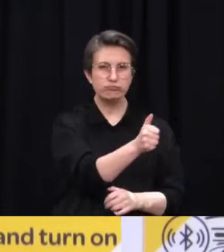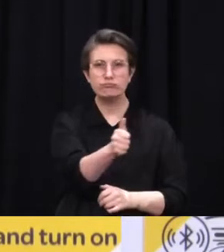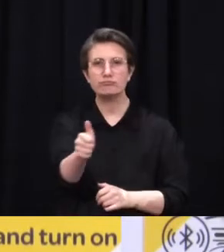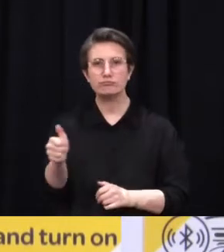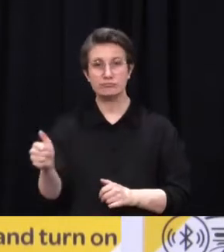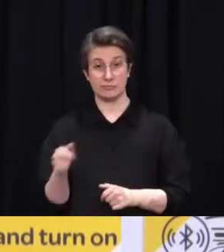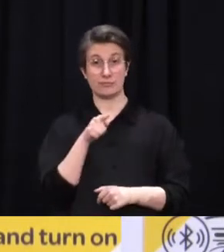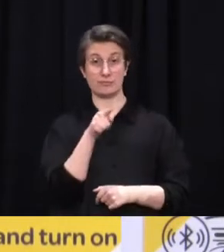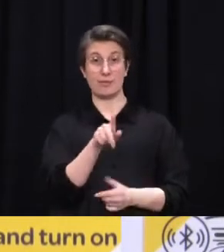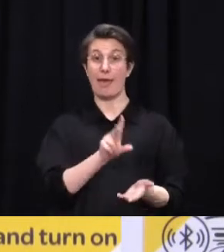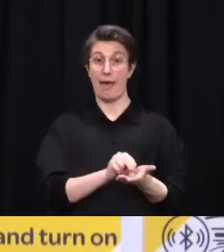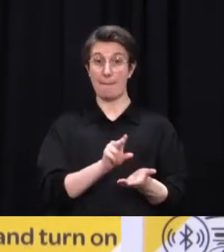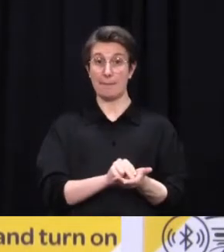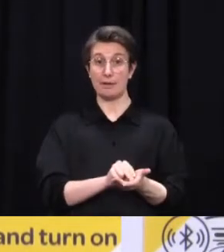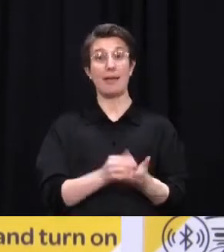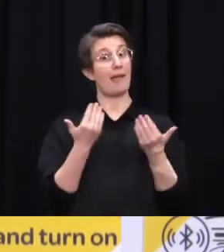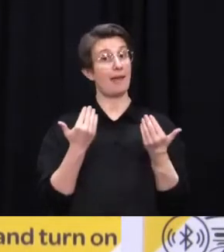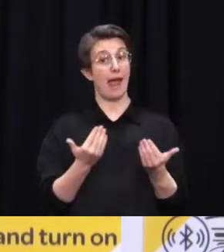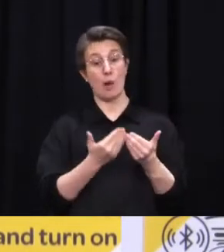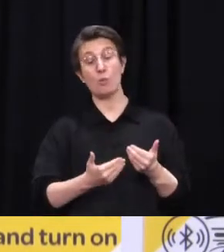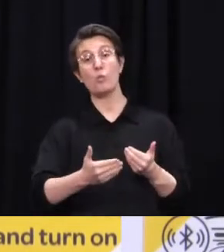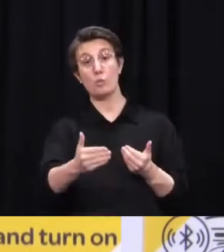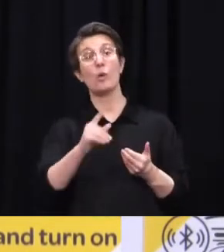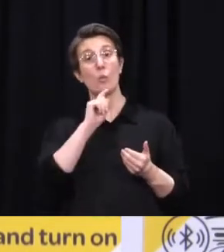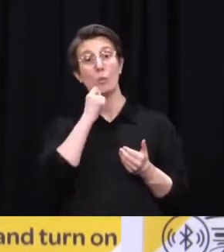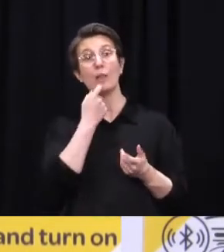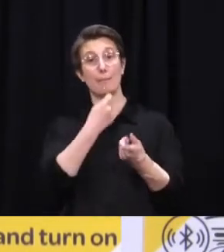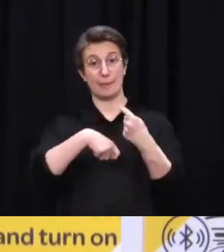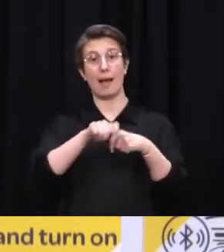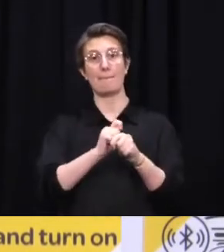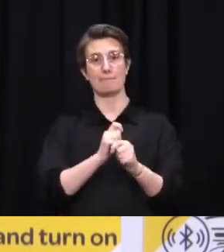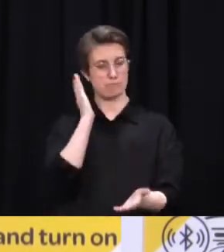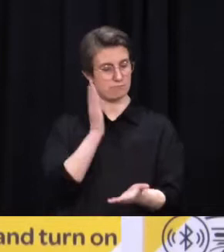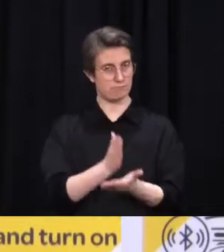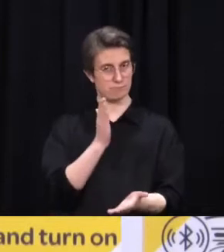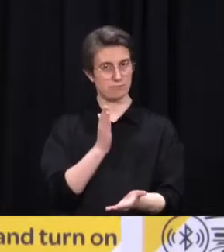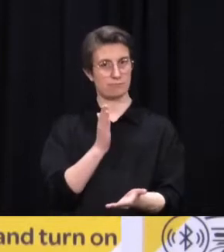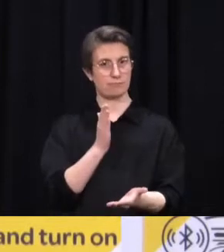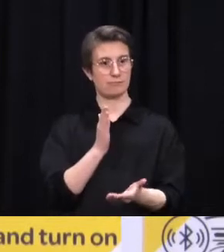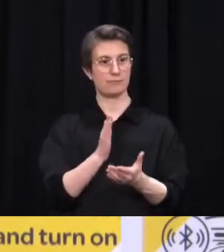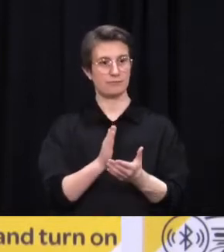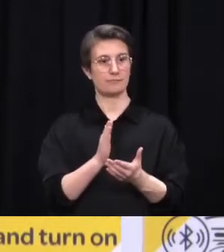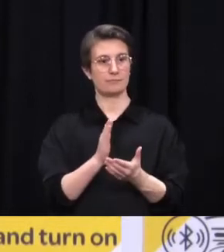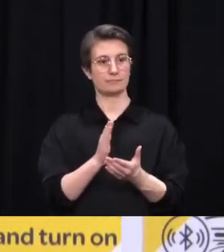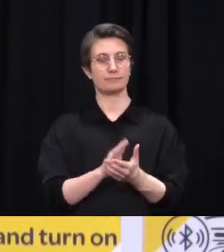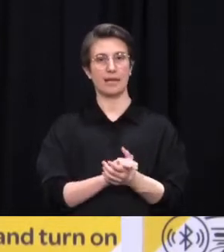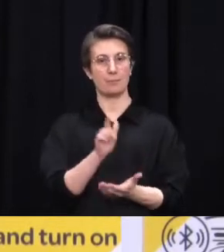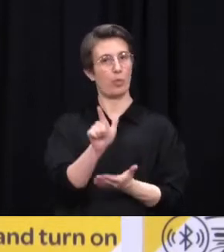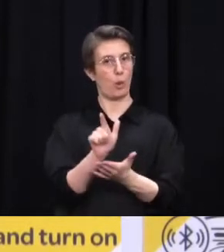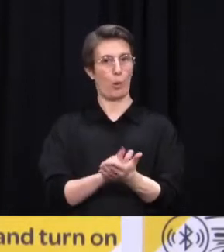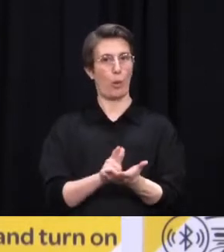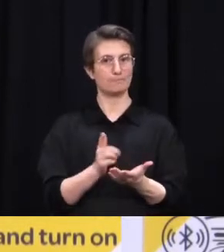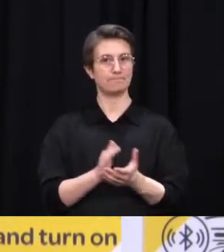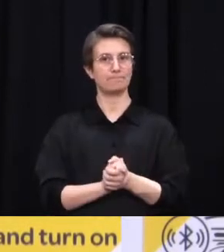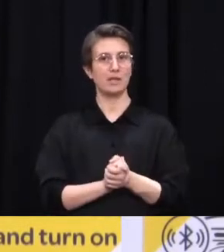will become mandatory for most events and businesses at all alert levels. It's clear that when people use the app